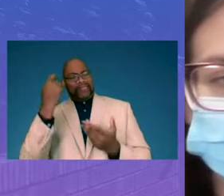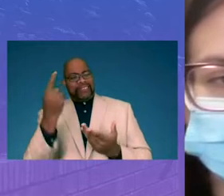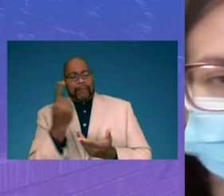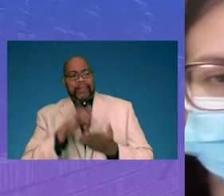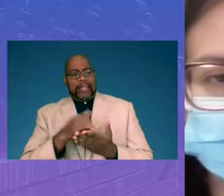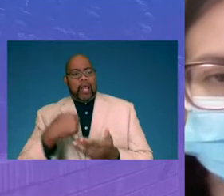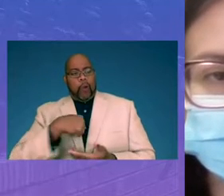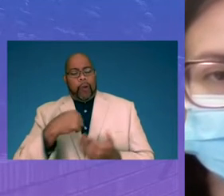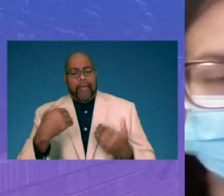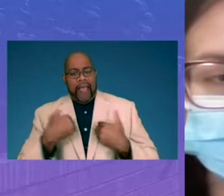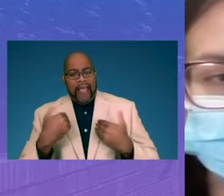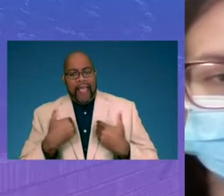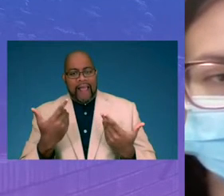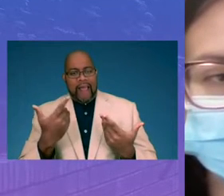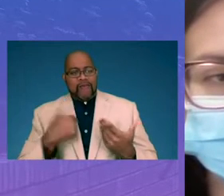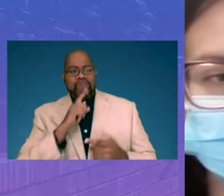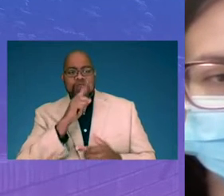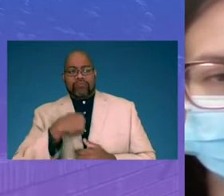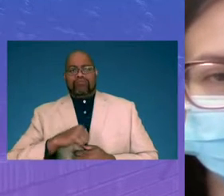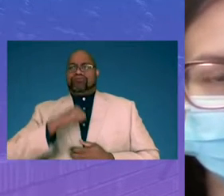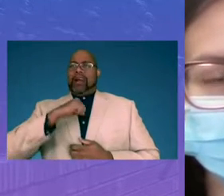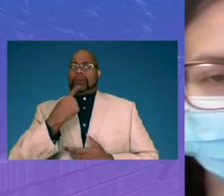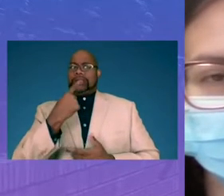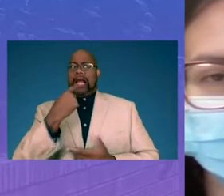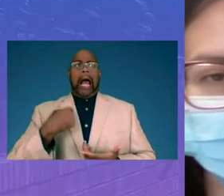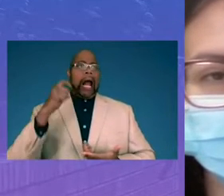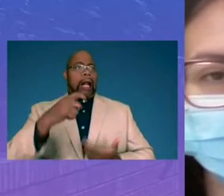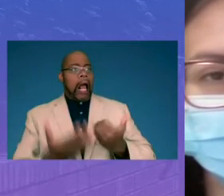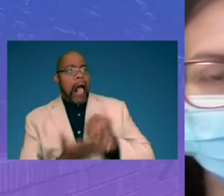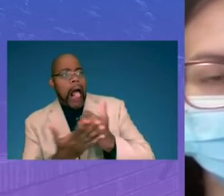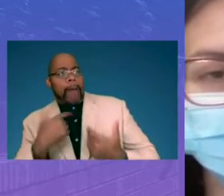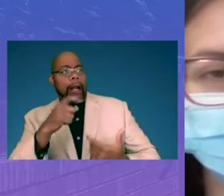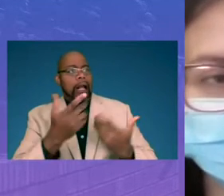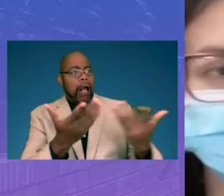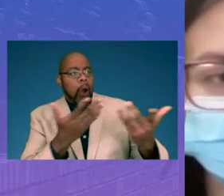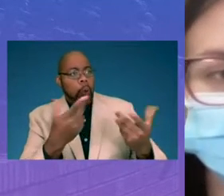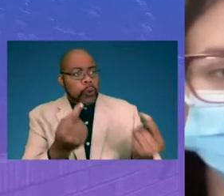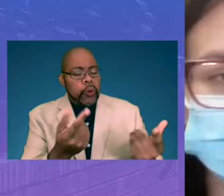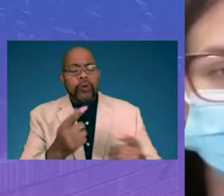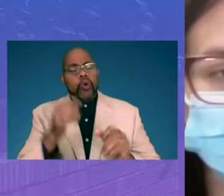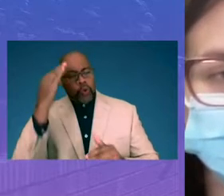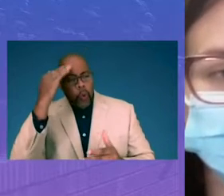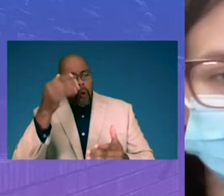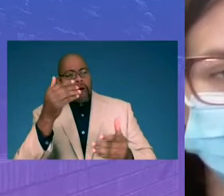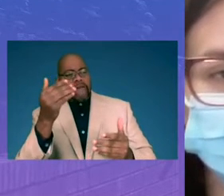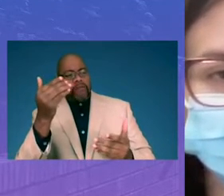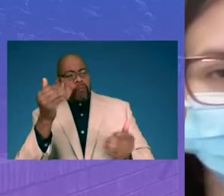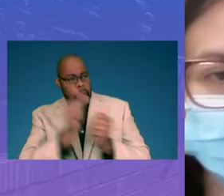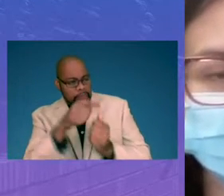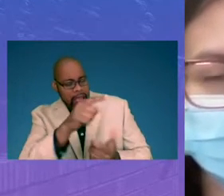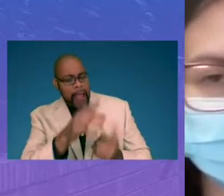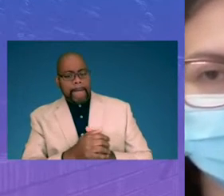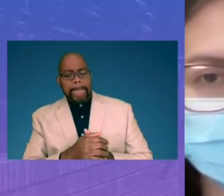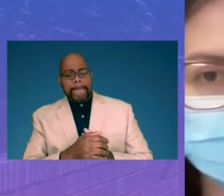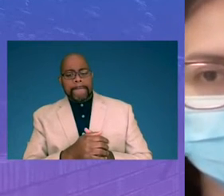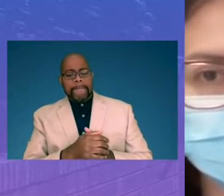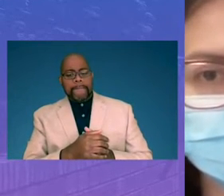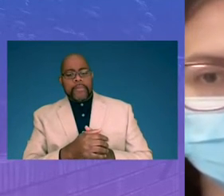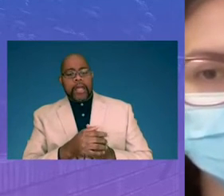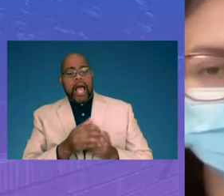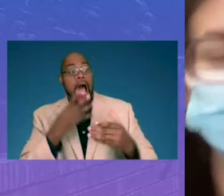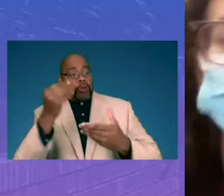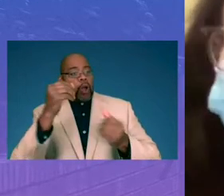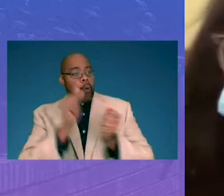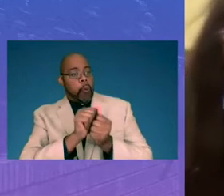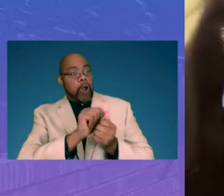have. We're very prideful. We don't want to say what we're going through. So, getting to know them, being, again, a familiar face, being outside during dismissal. With